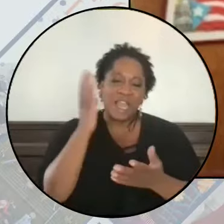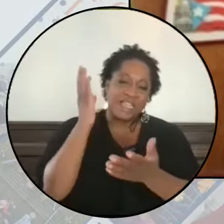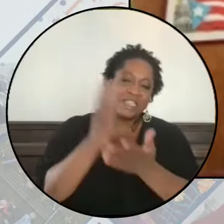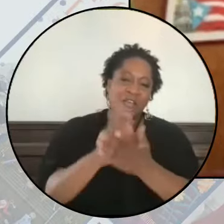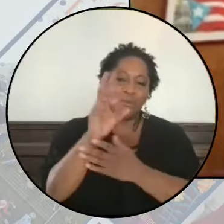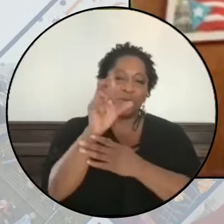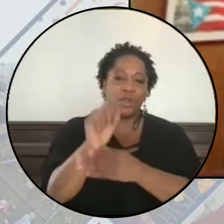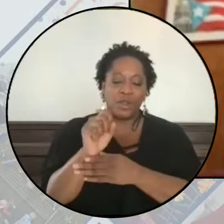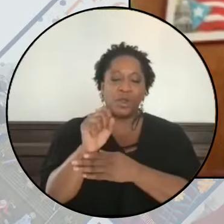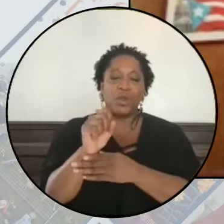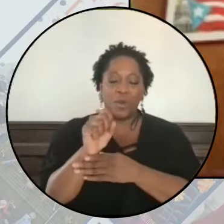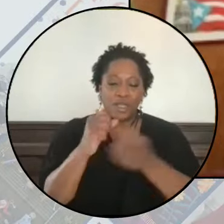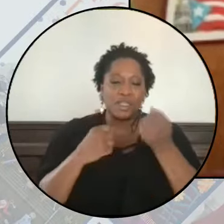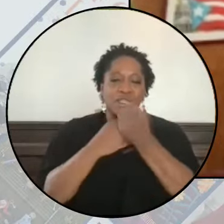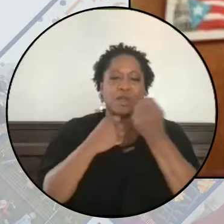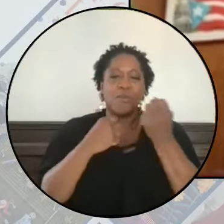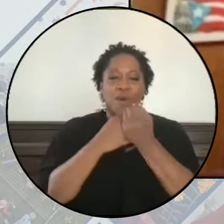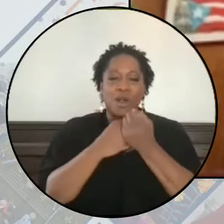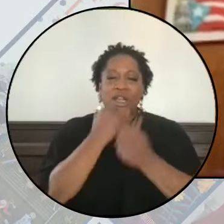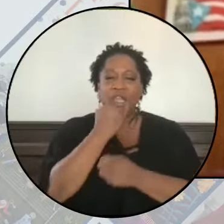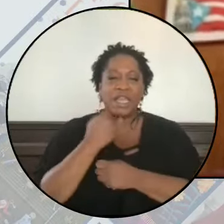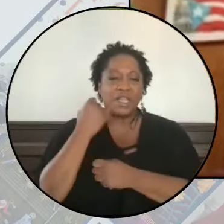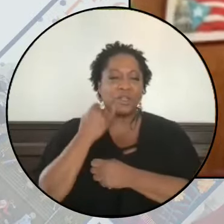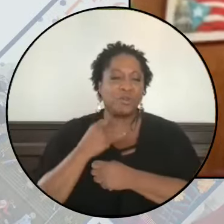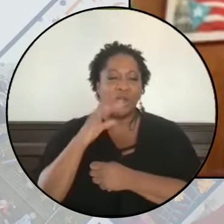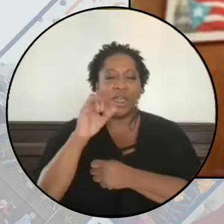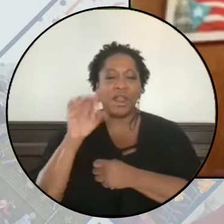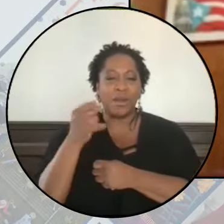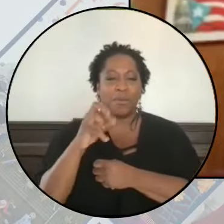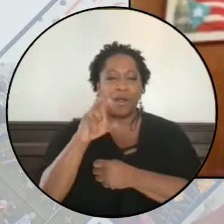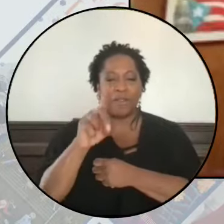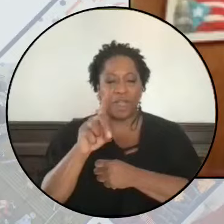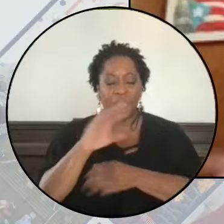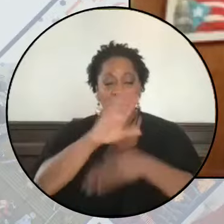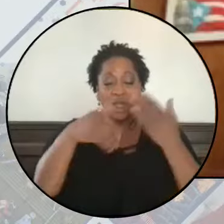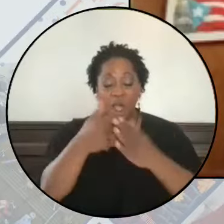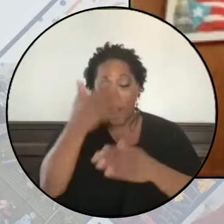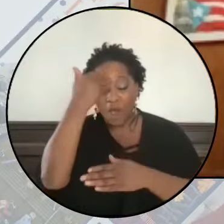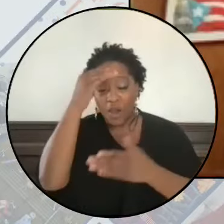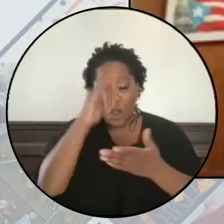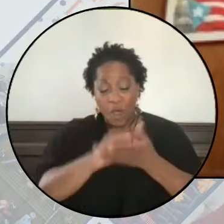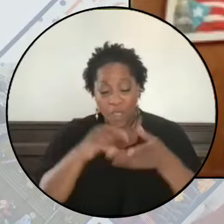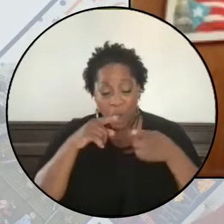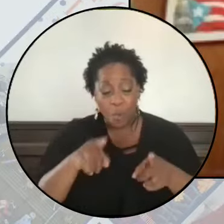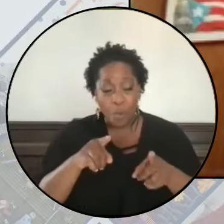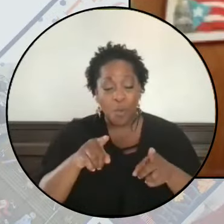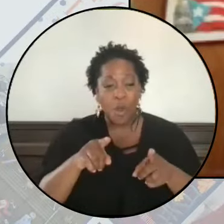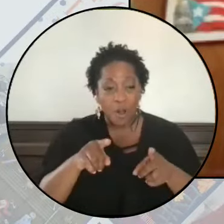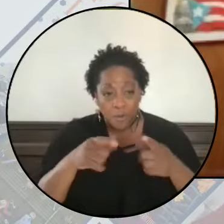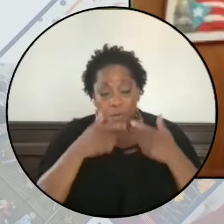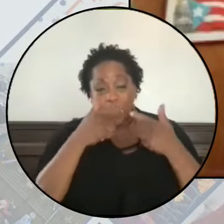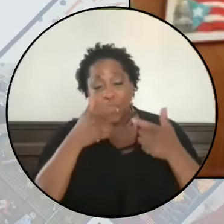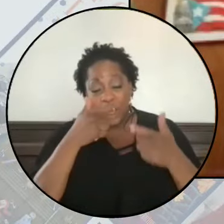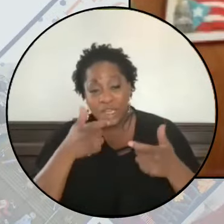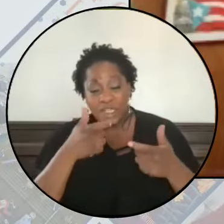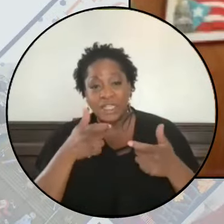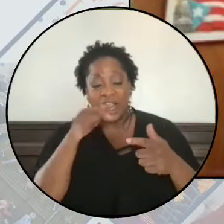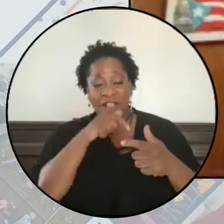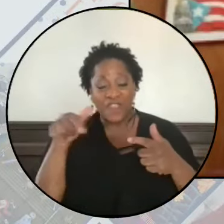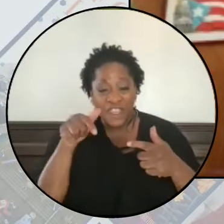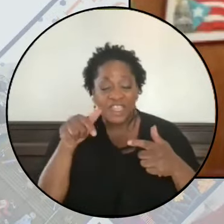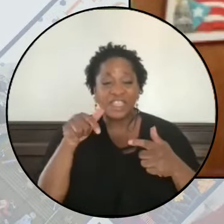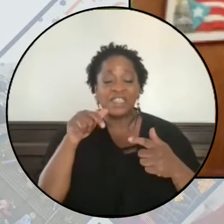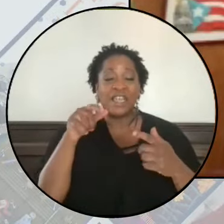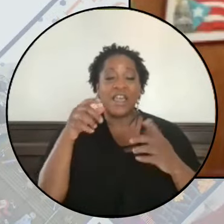end to USA to apartheid Israel. And we know we all know very well that what we're currently witnessing, this violence could